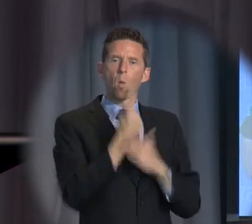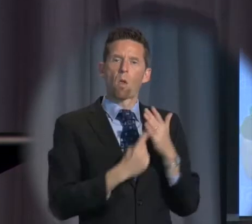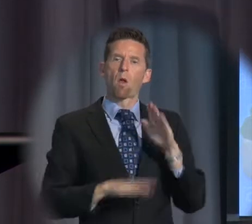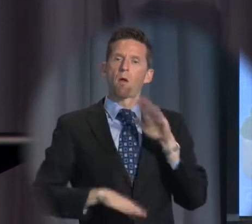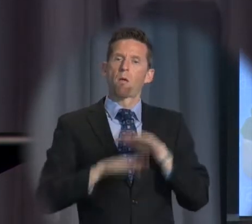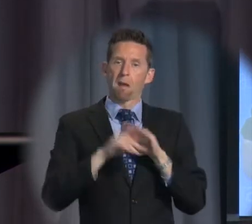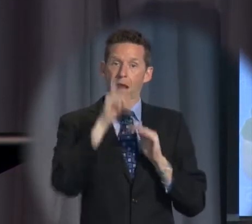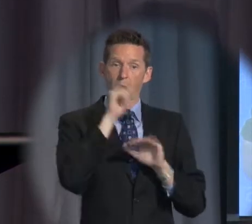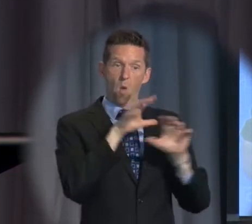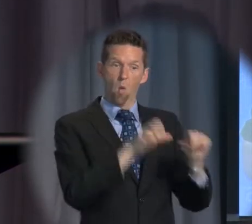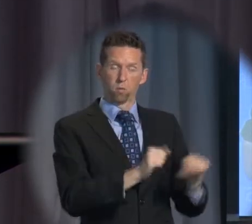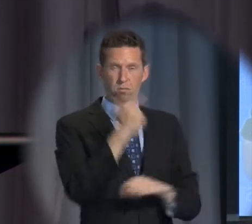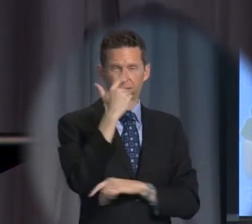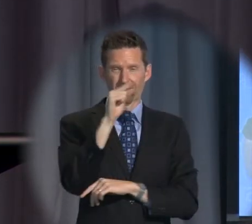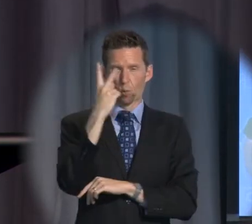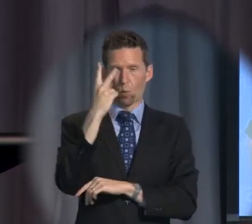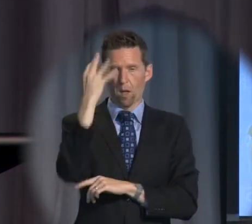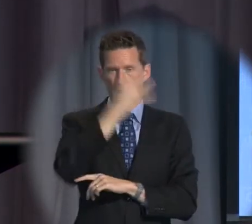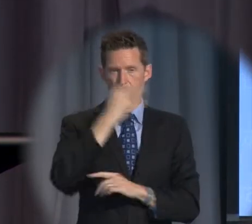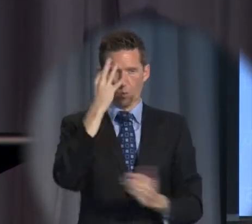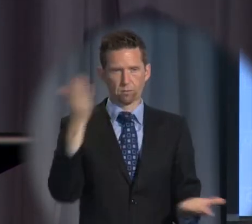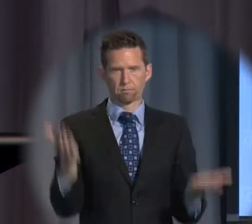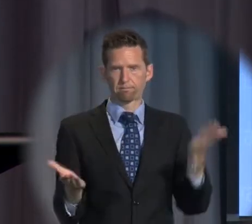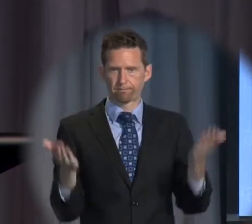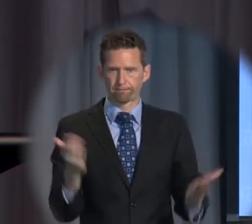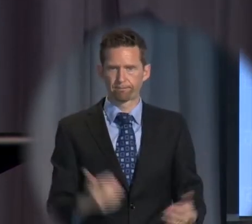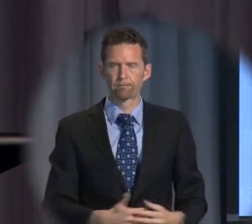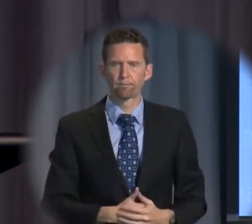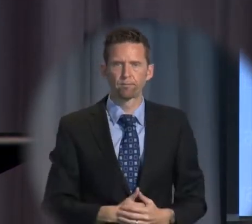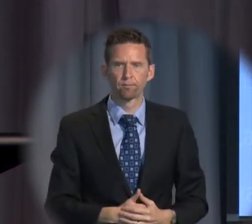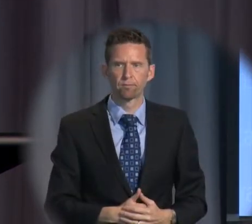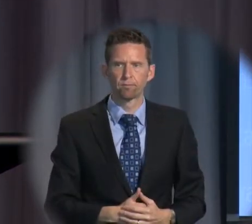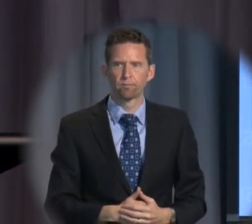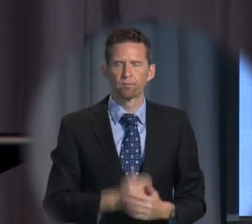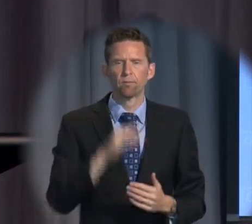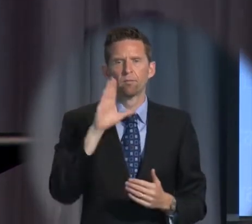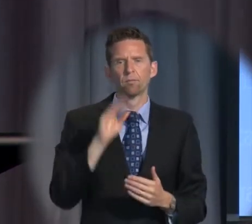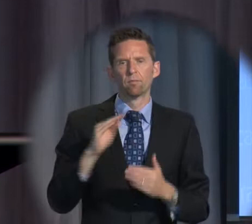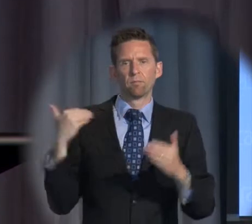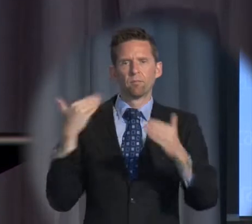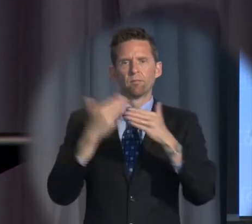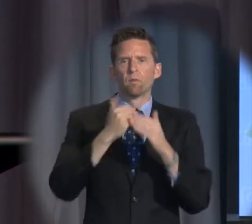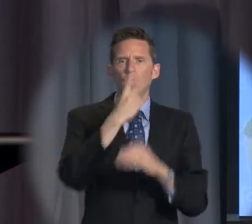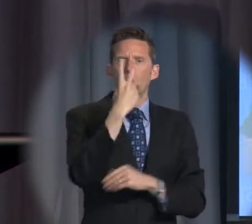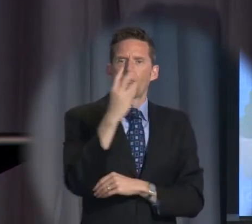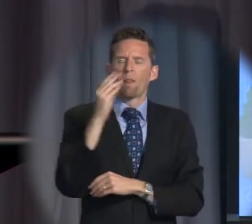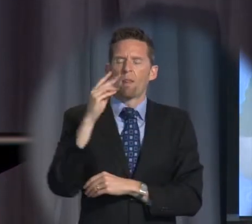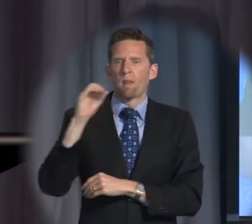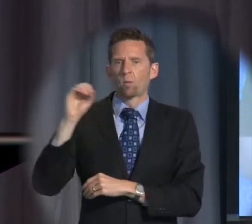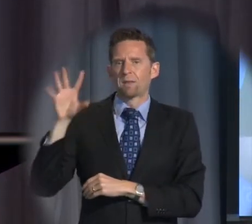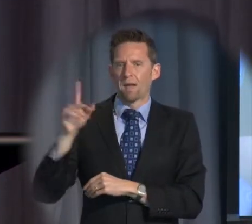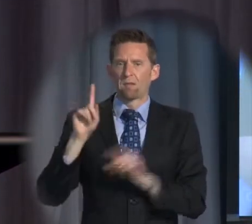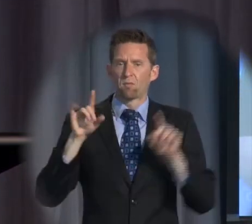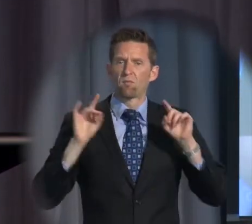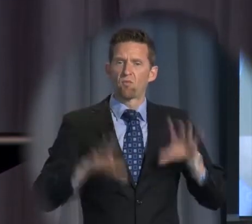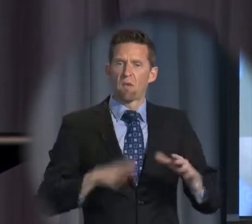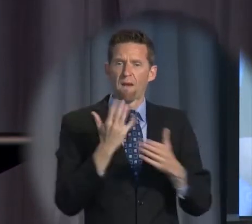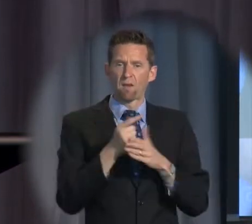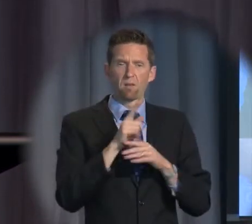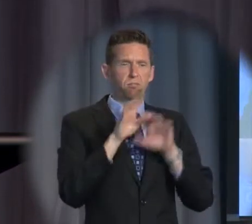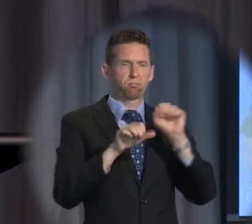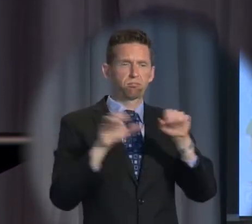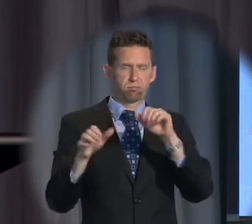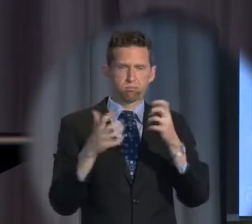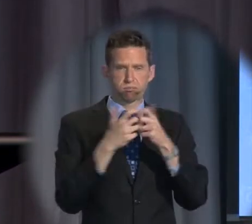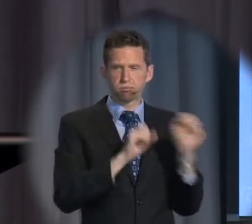of 72 hours. Since 2010, Australia has detained literally thousands of children and